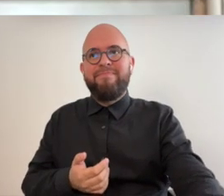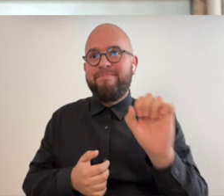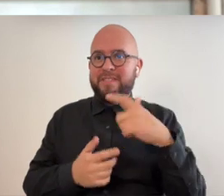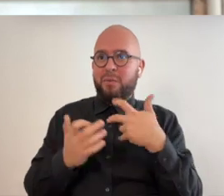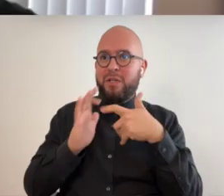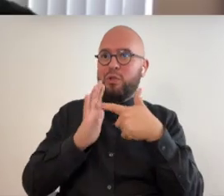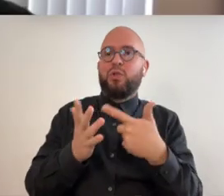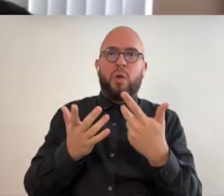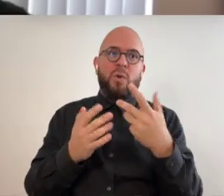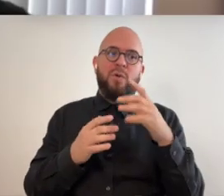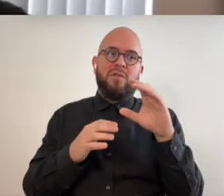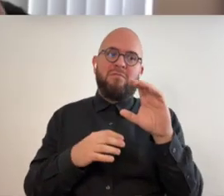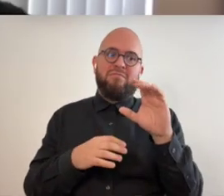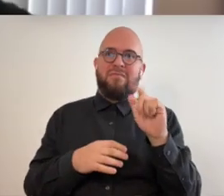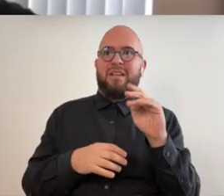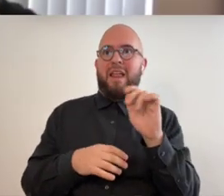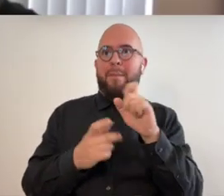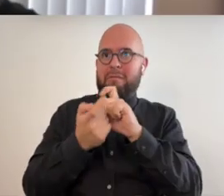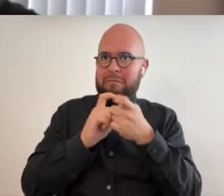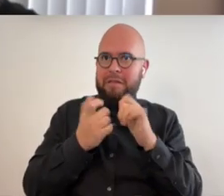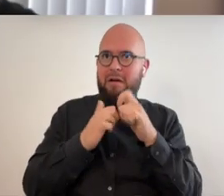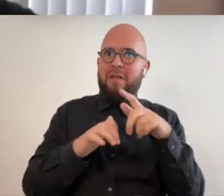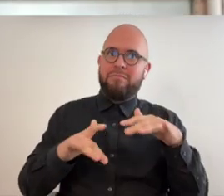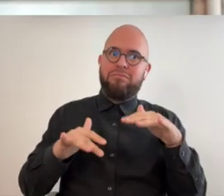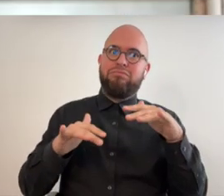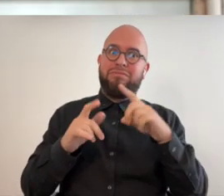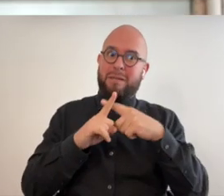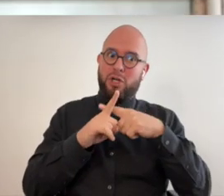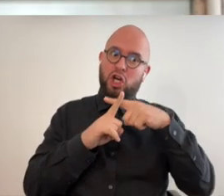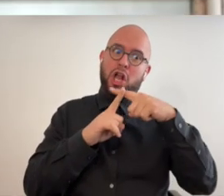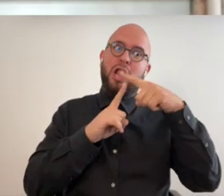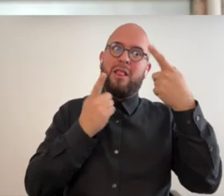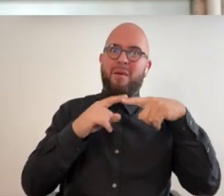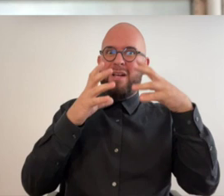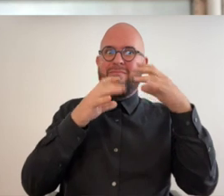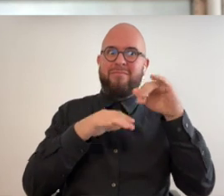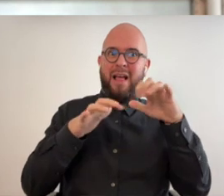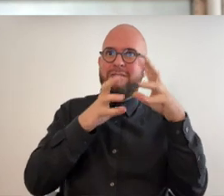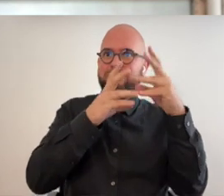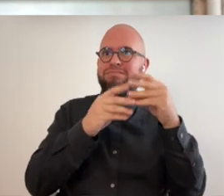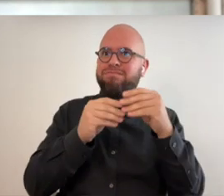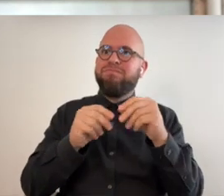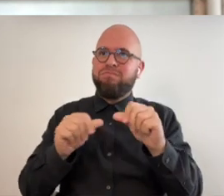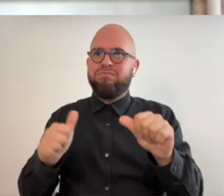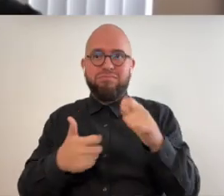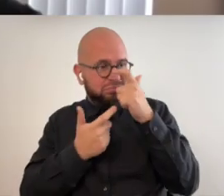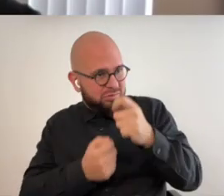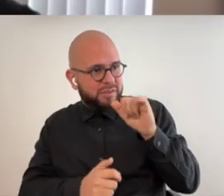project that was really an interesting one yeah so how did you use the data to create your music